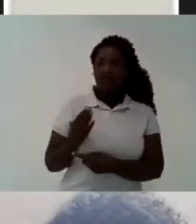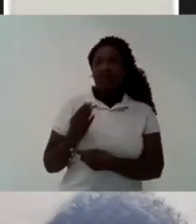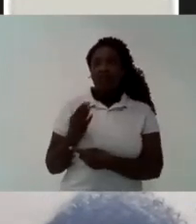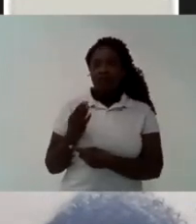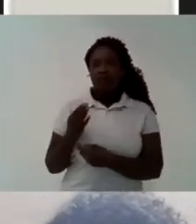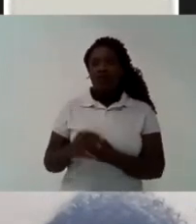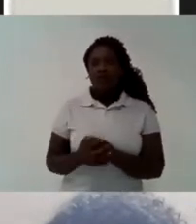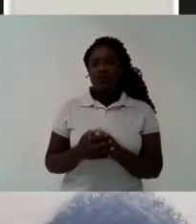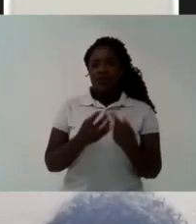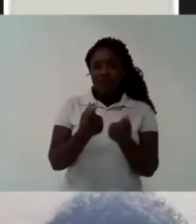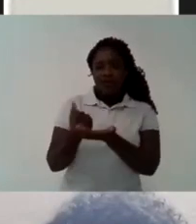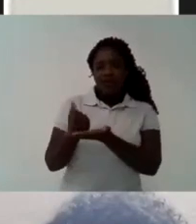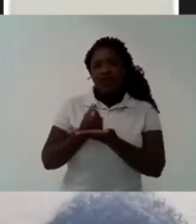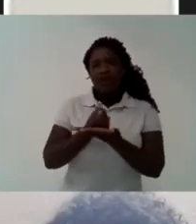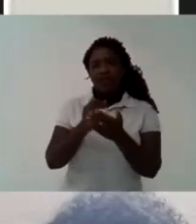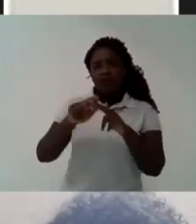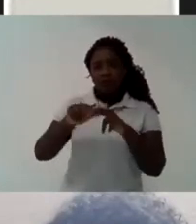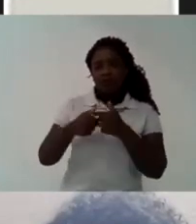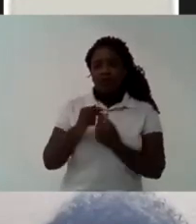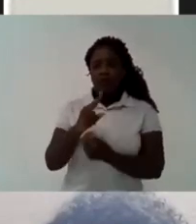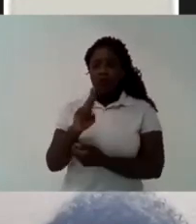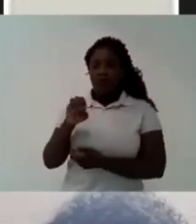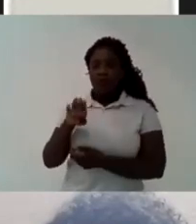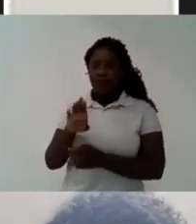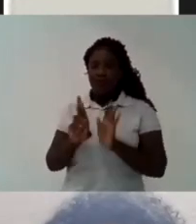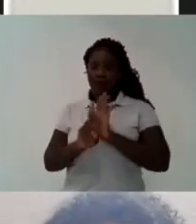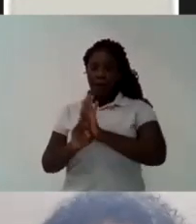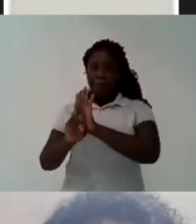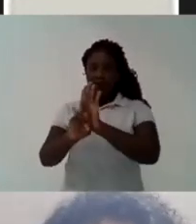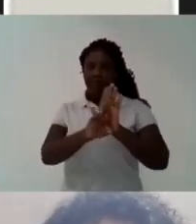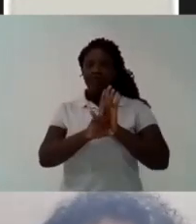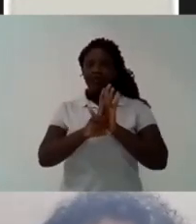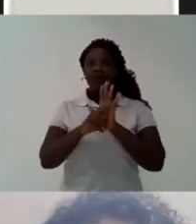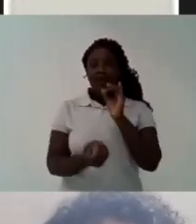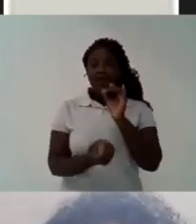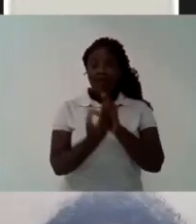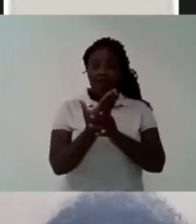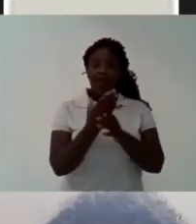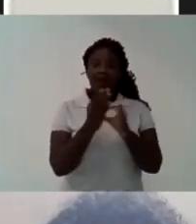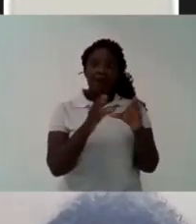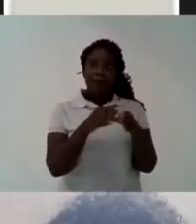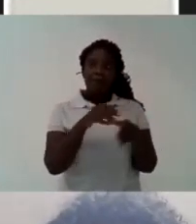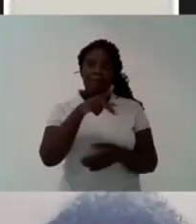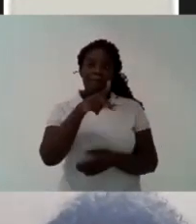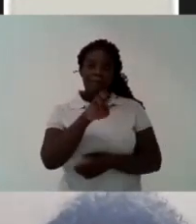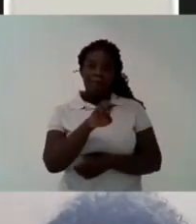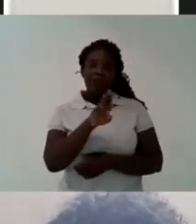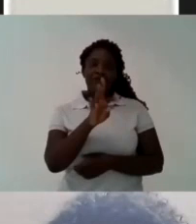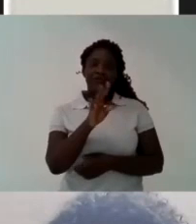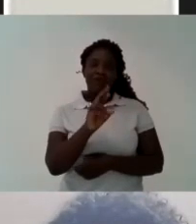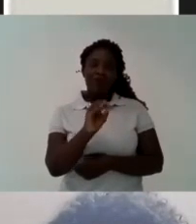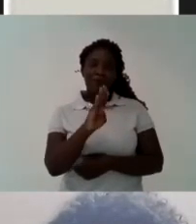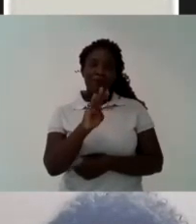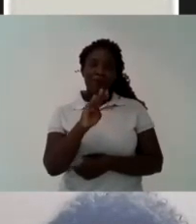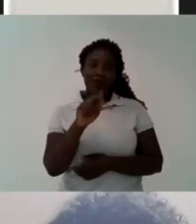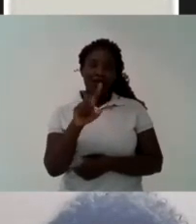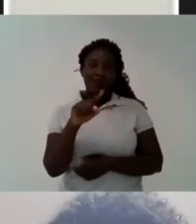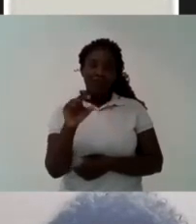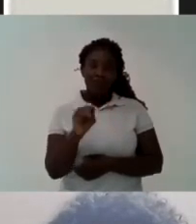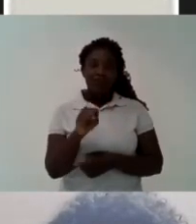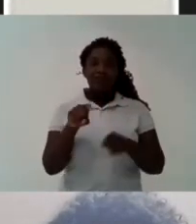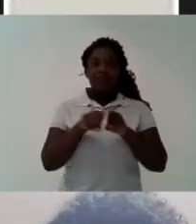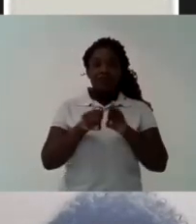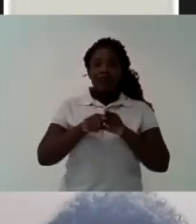universities So UNE has a central role in this rule In this fight